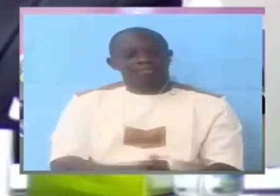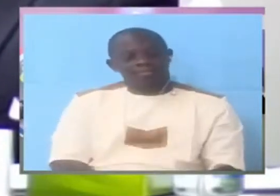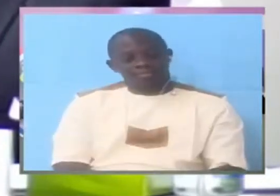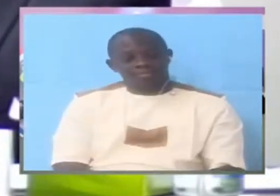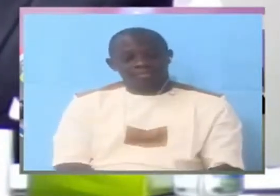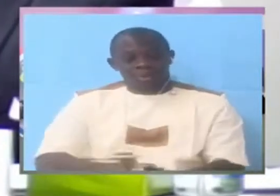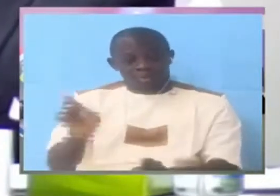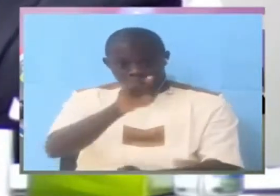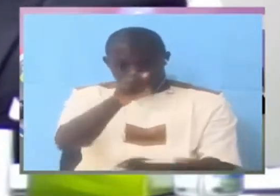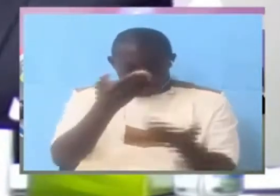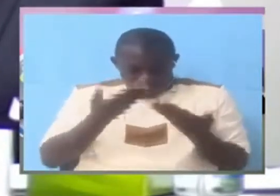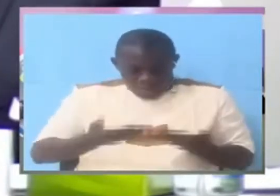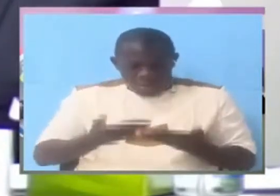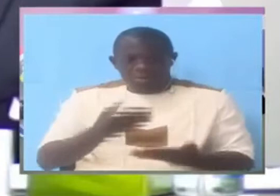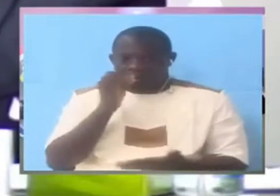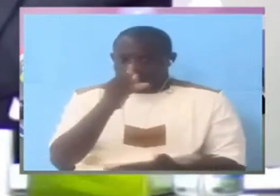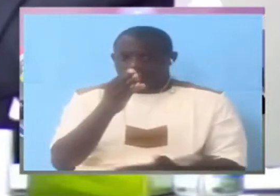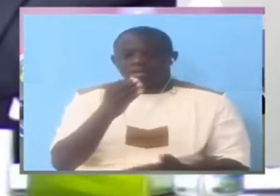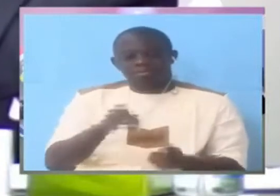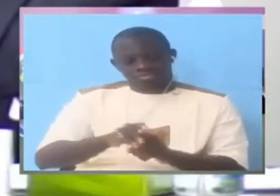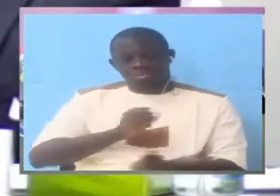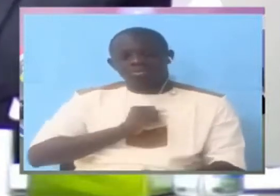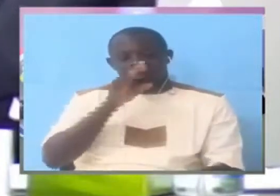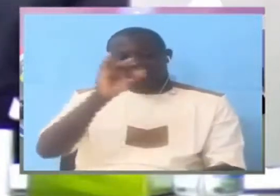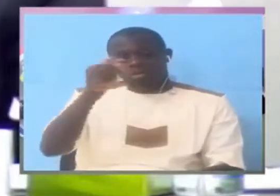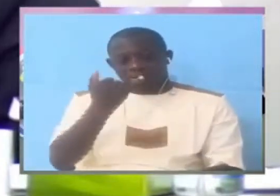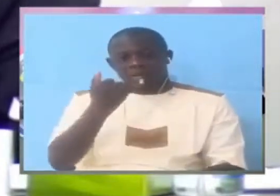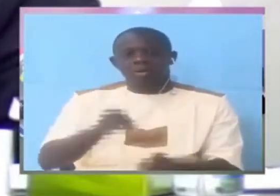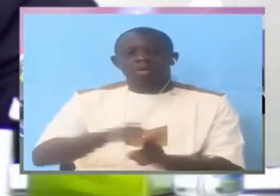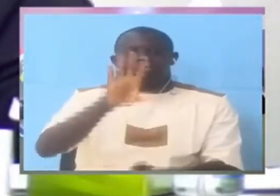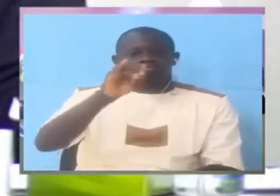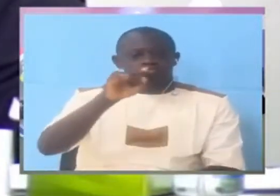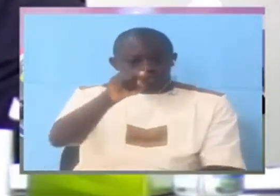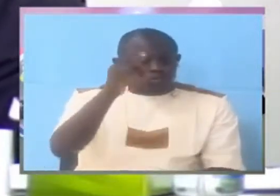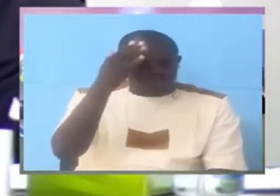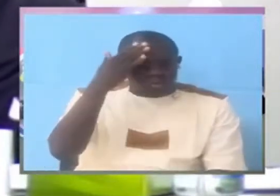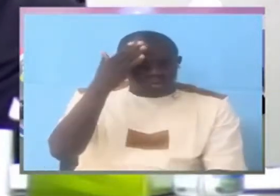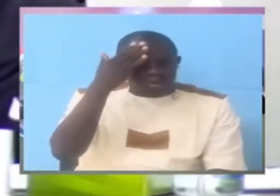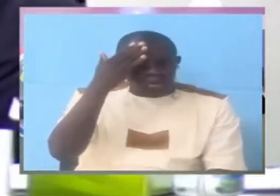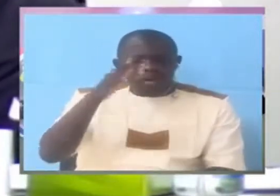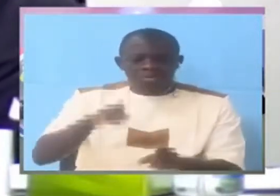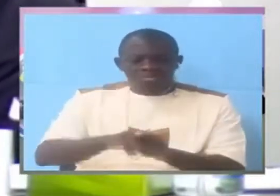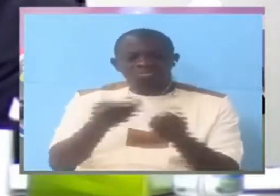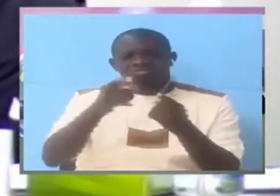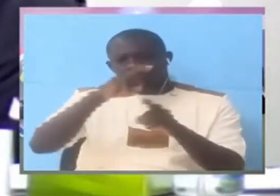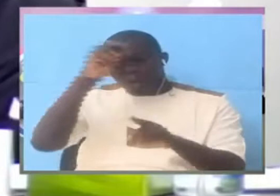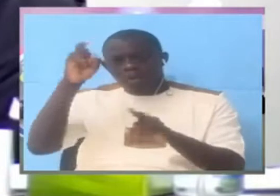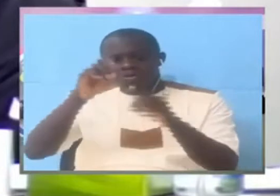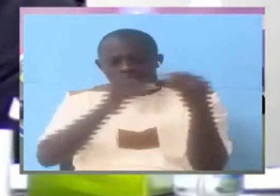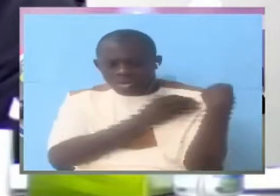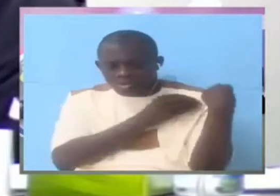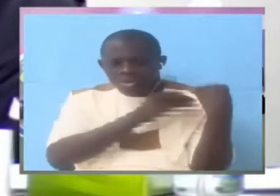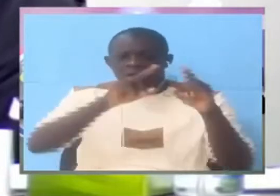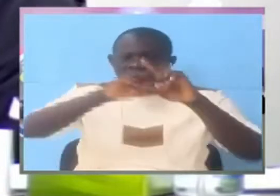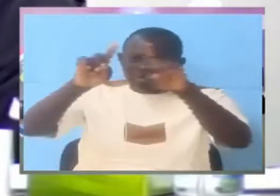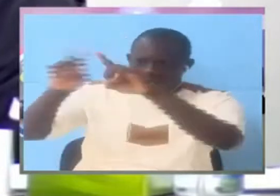That's what you just said. Yes. Do you know the functions of the various departments